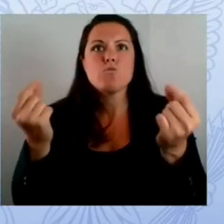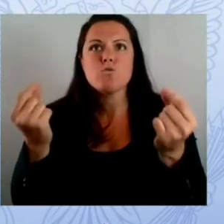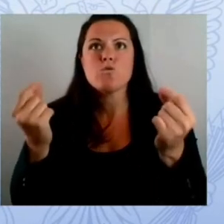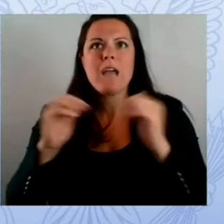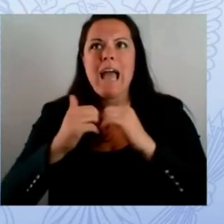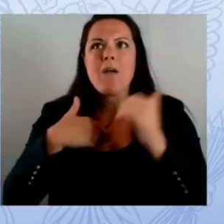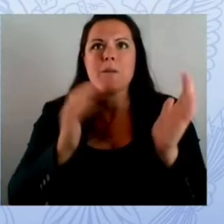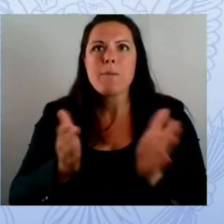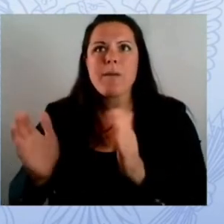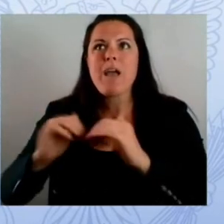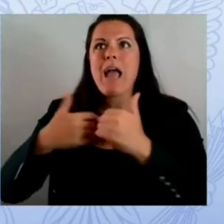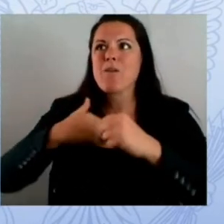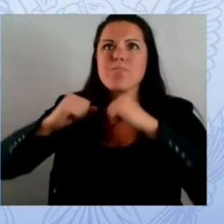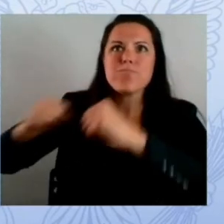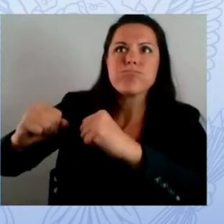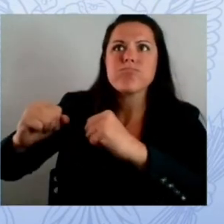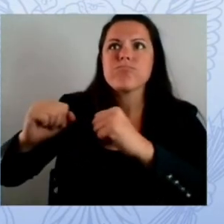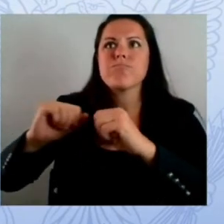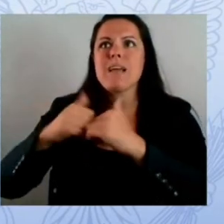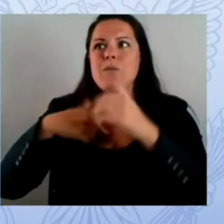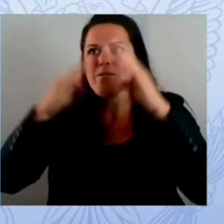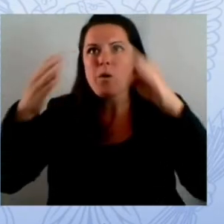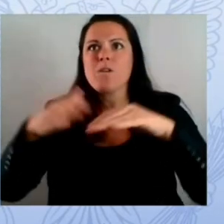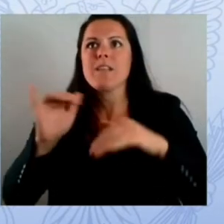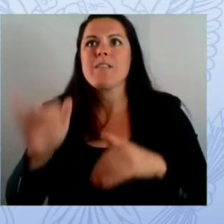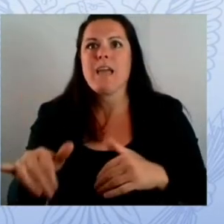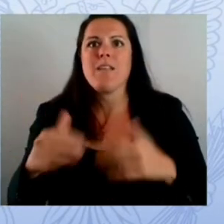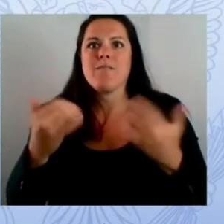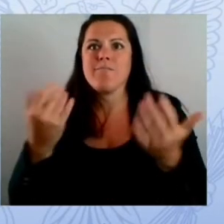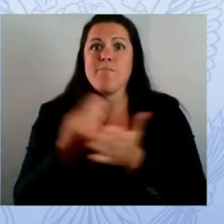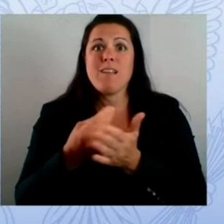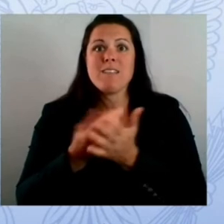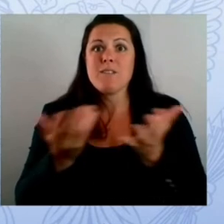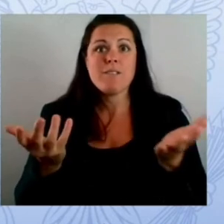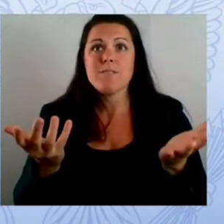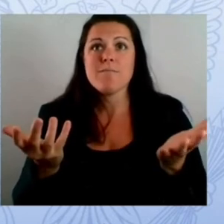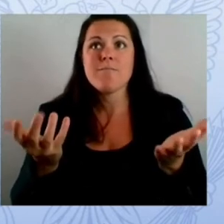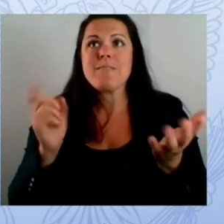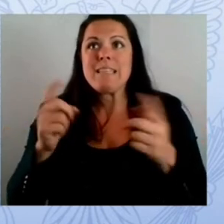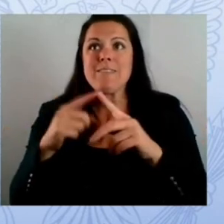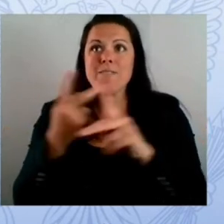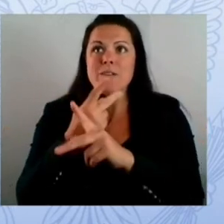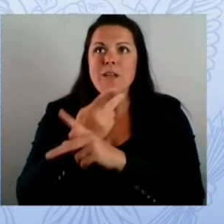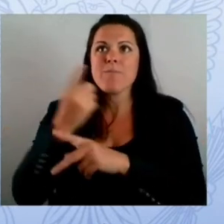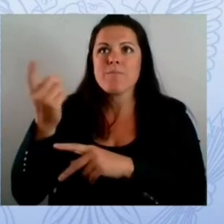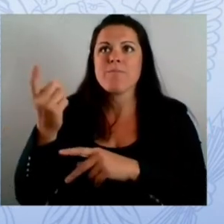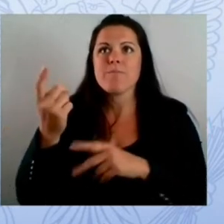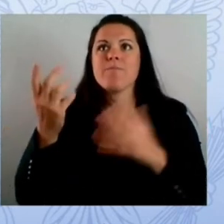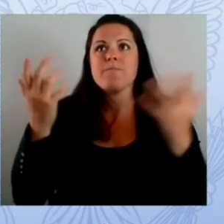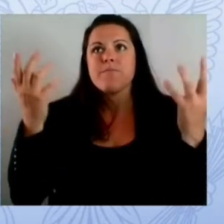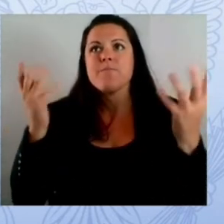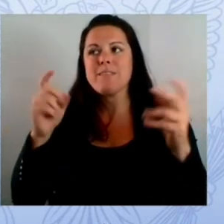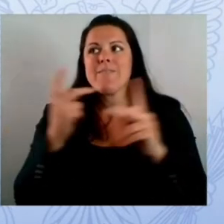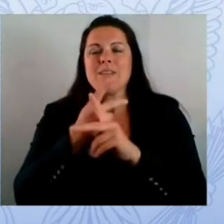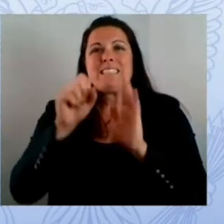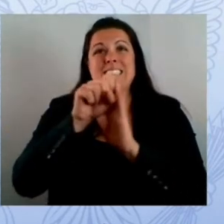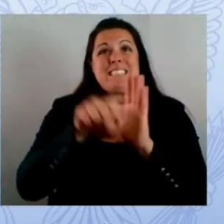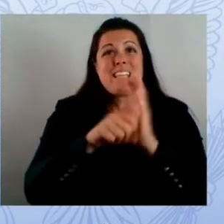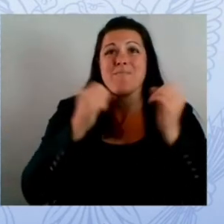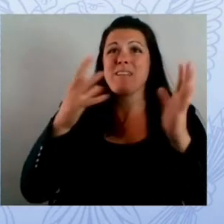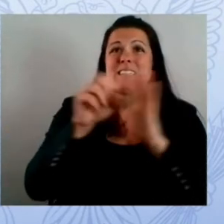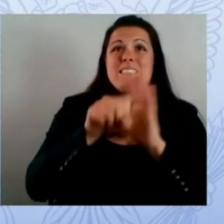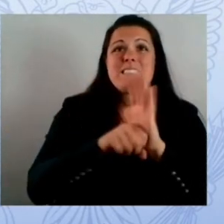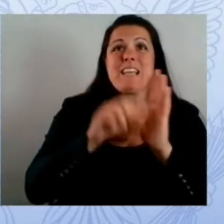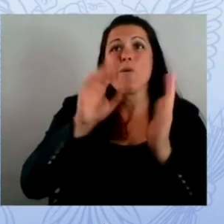you can use the resources that are there for you we know that there are district technology leaders across the country that can use the brief that we're publishing today